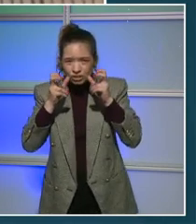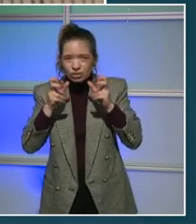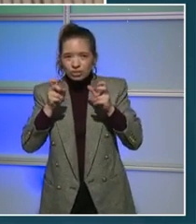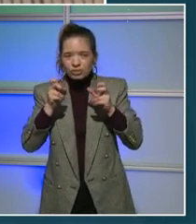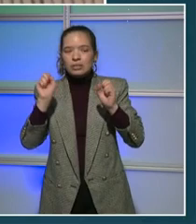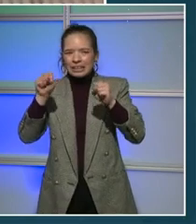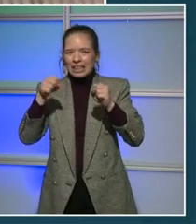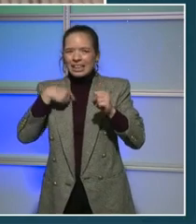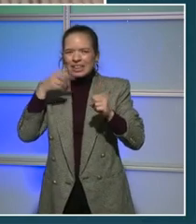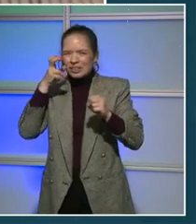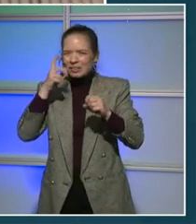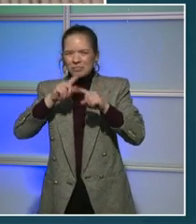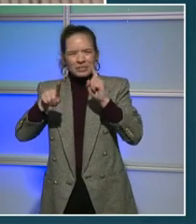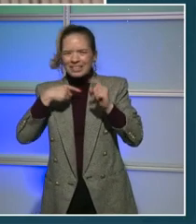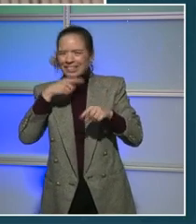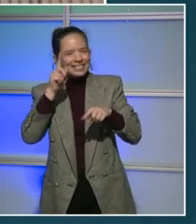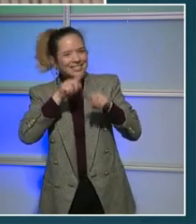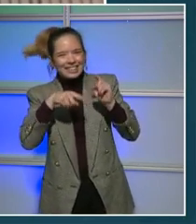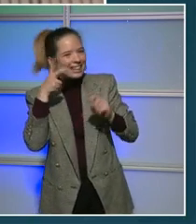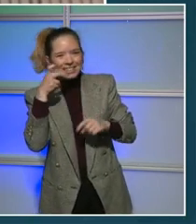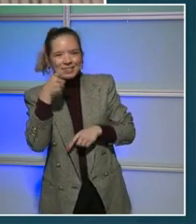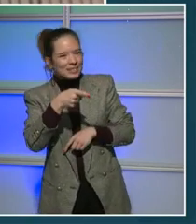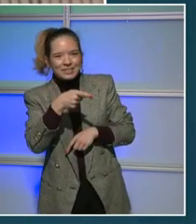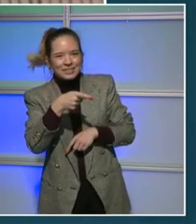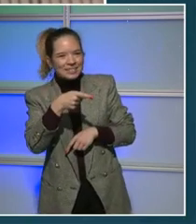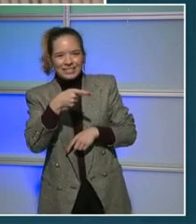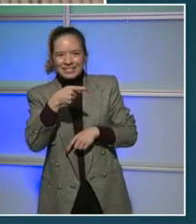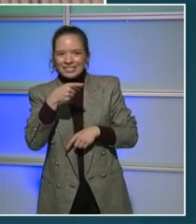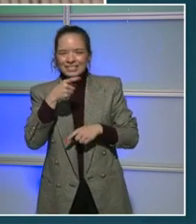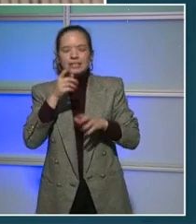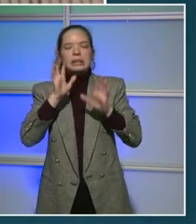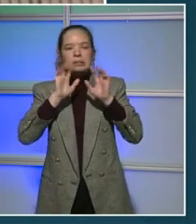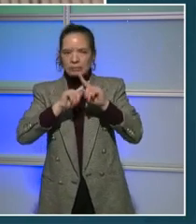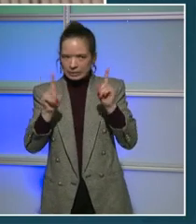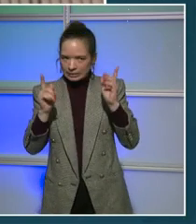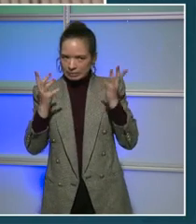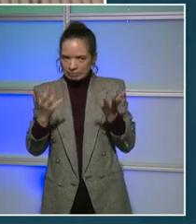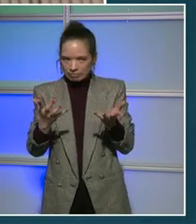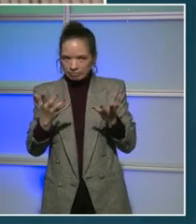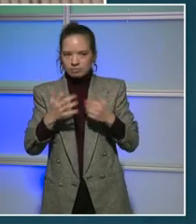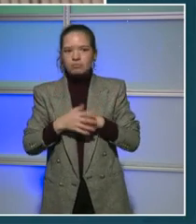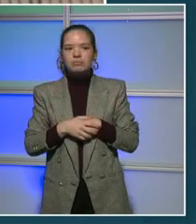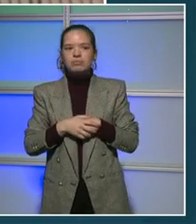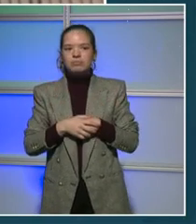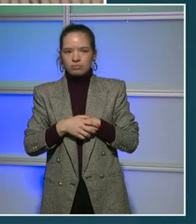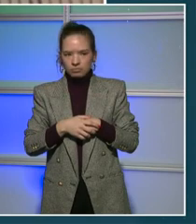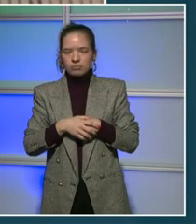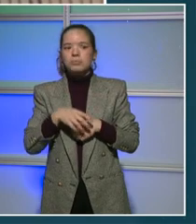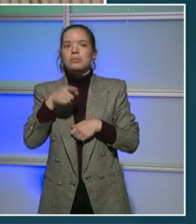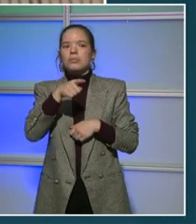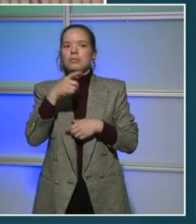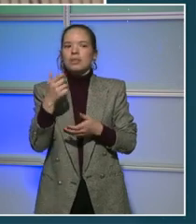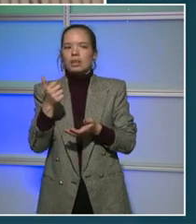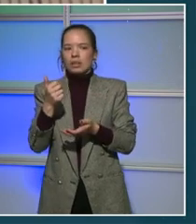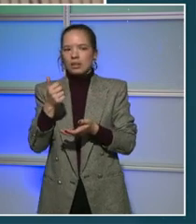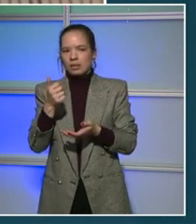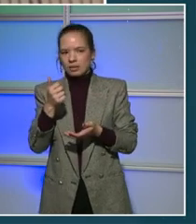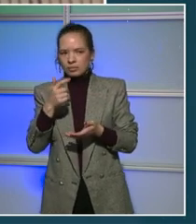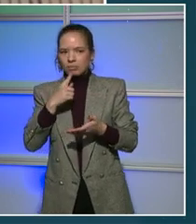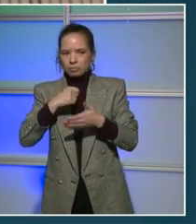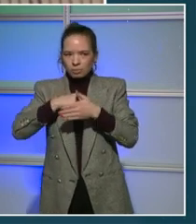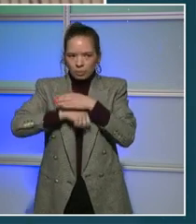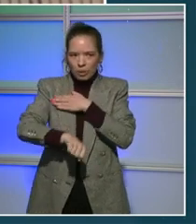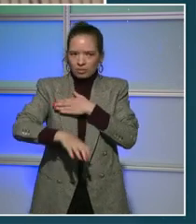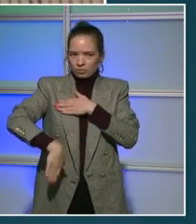I can't hear you guys. However, I'm Trina Robinson. I'm a bona fide Washingtonian, been here all my